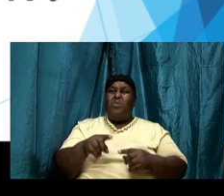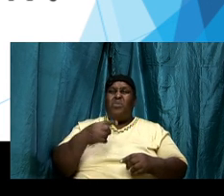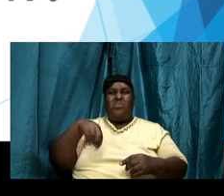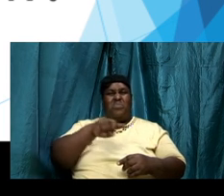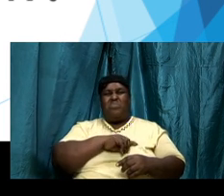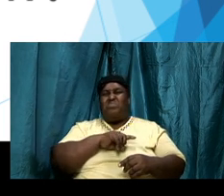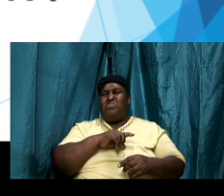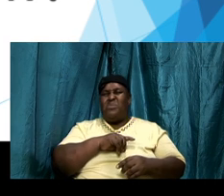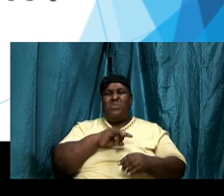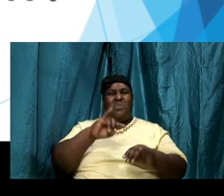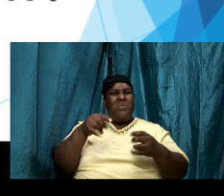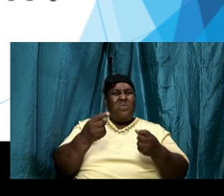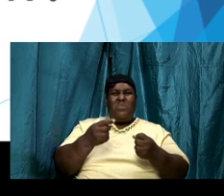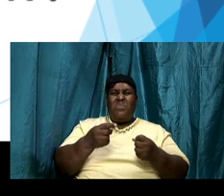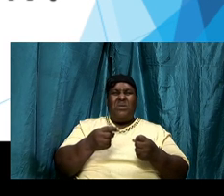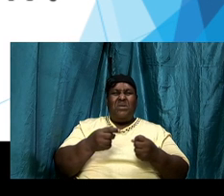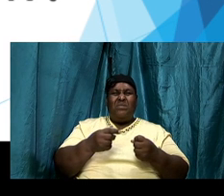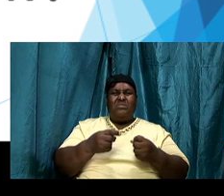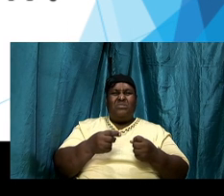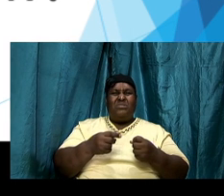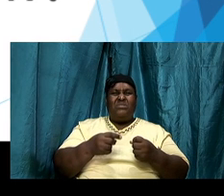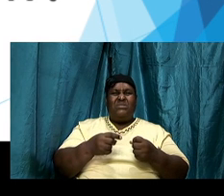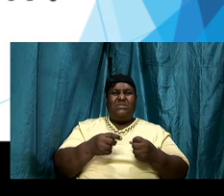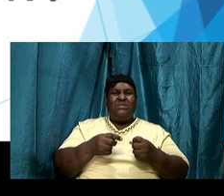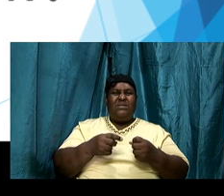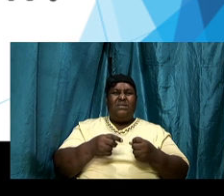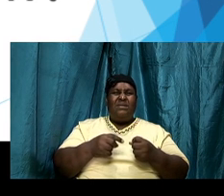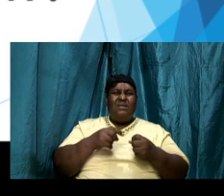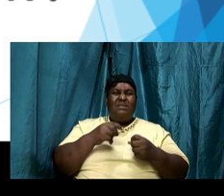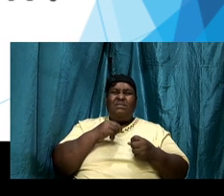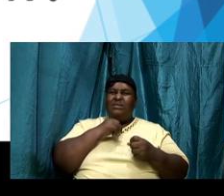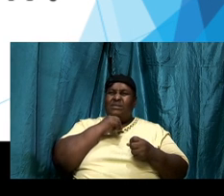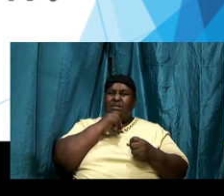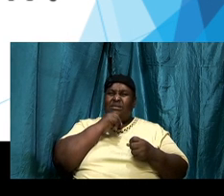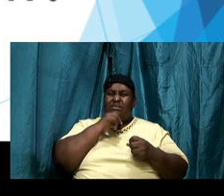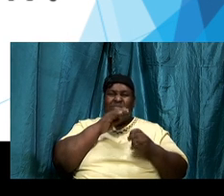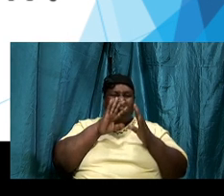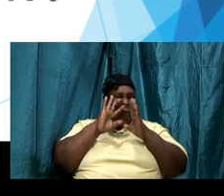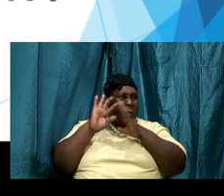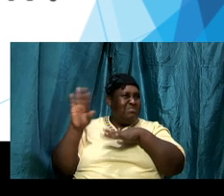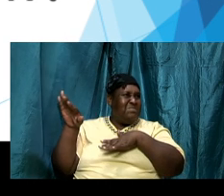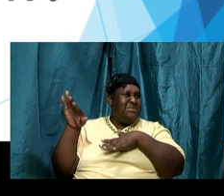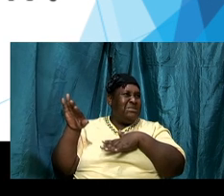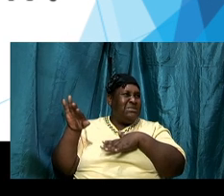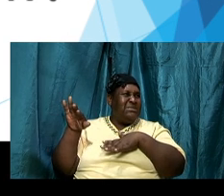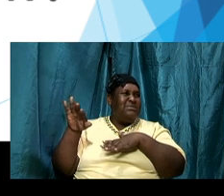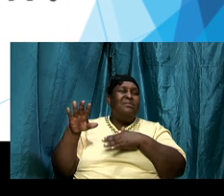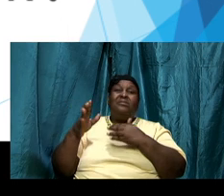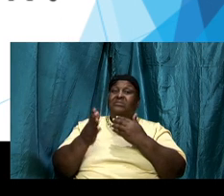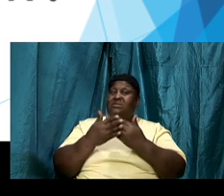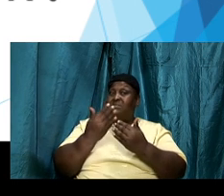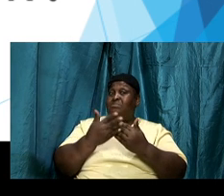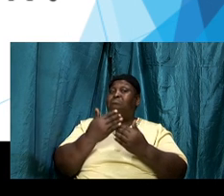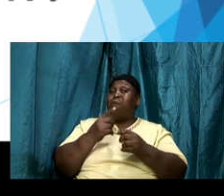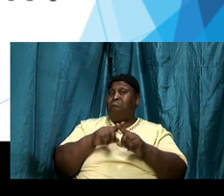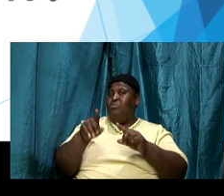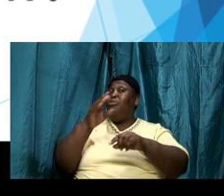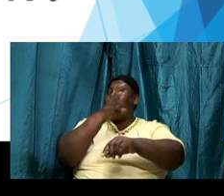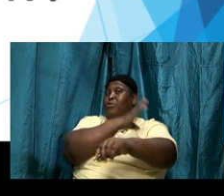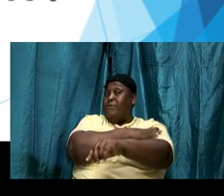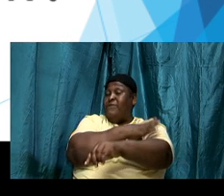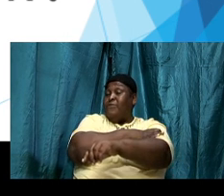it and we need to stop overlooking the simple but powerful things that are contained in the word